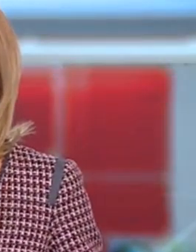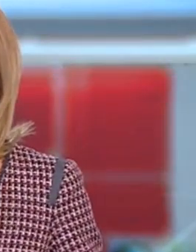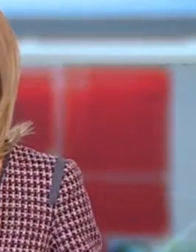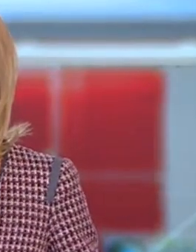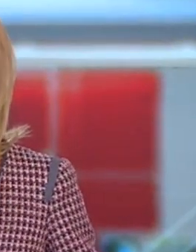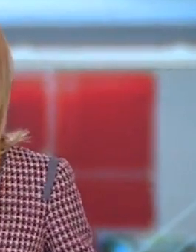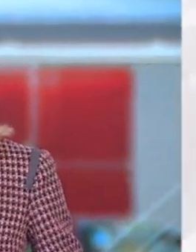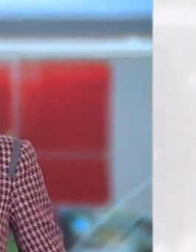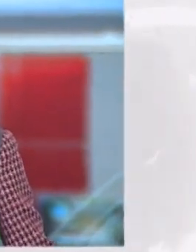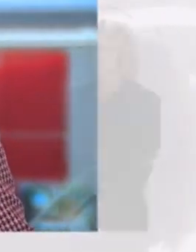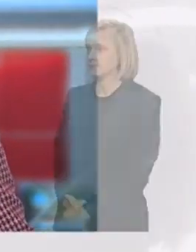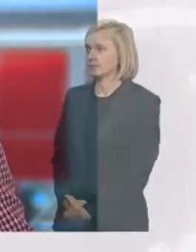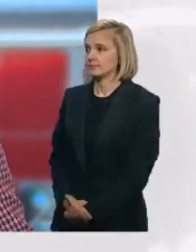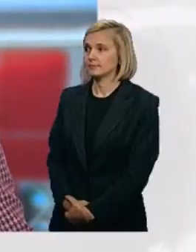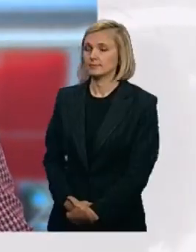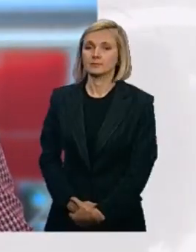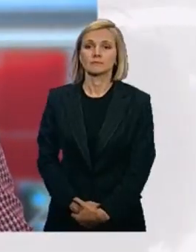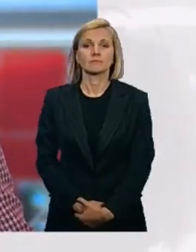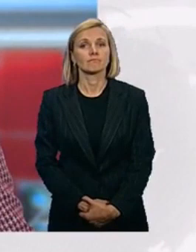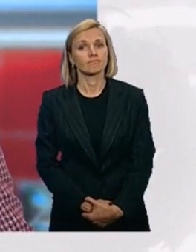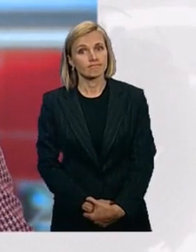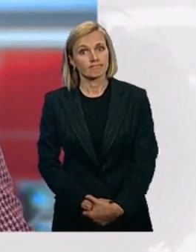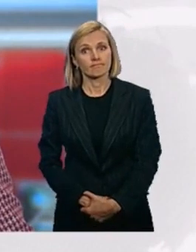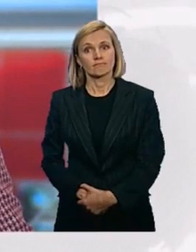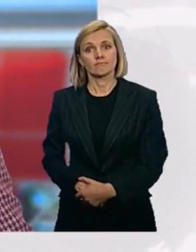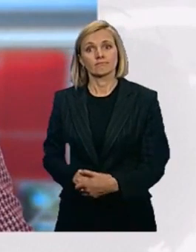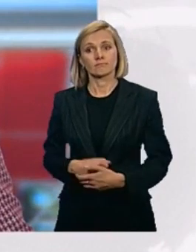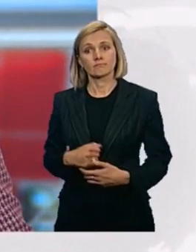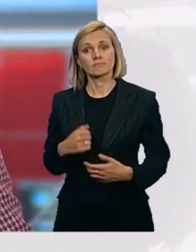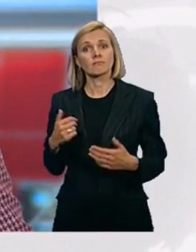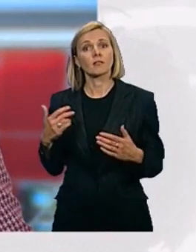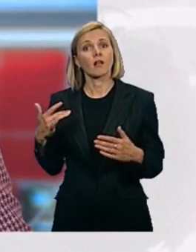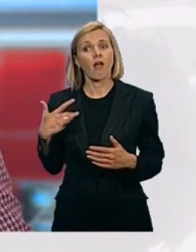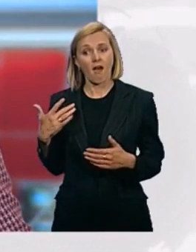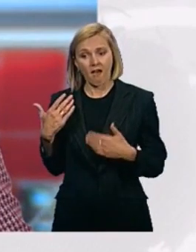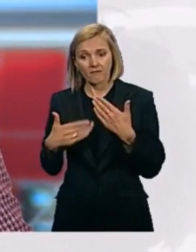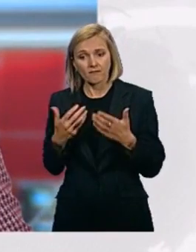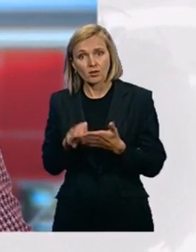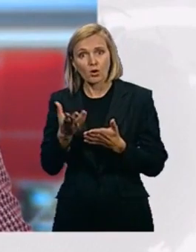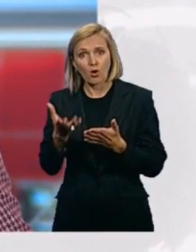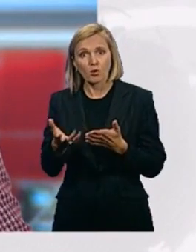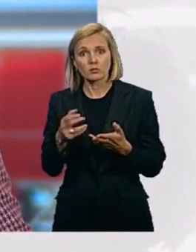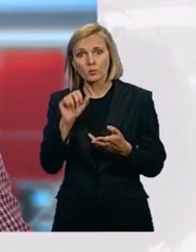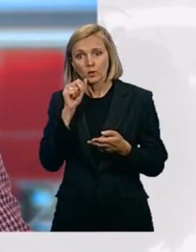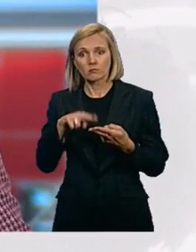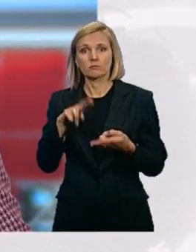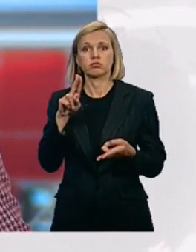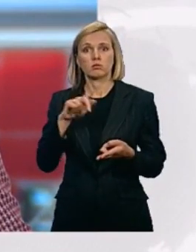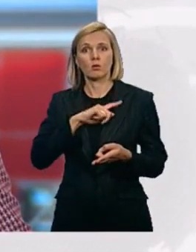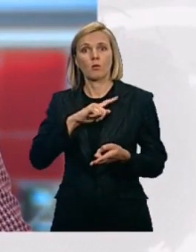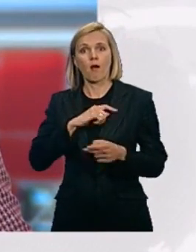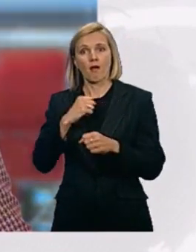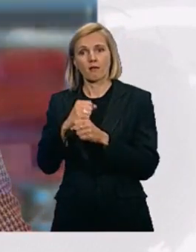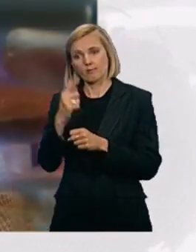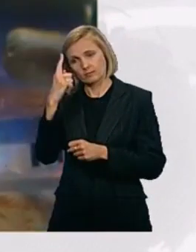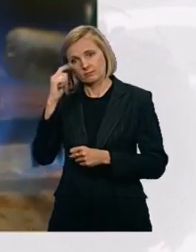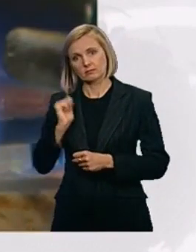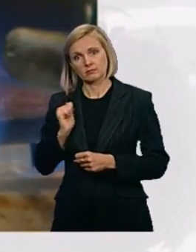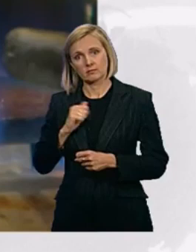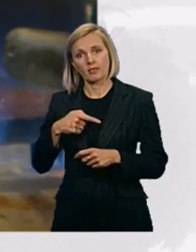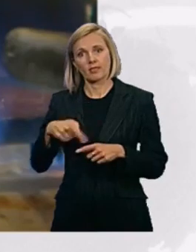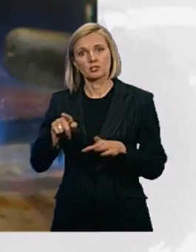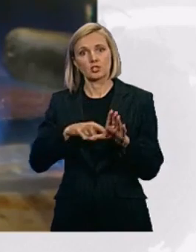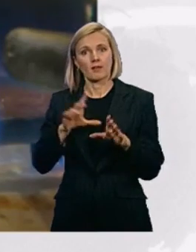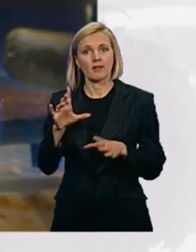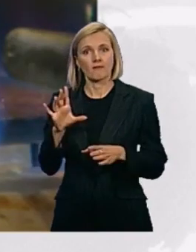We'll cost is set to soar again as the Bank of England predicts inflation will probably hit 5% this year. The cost of